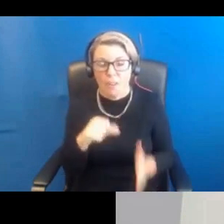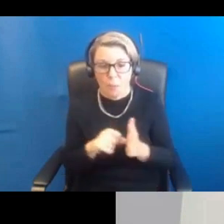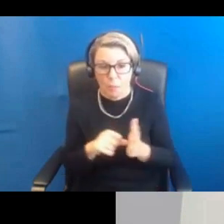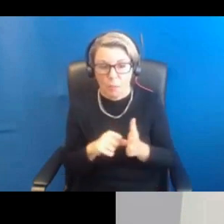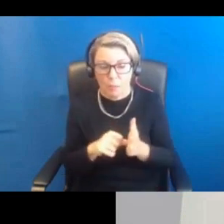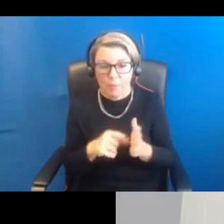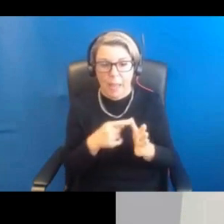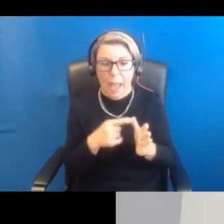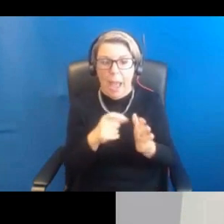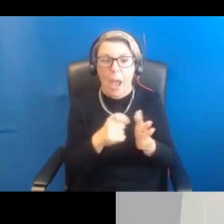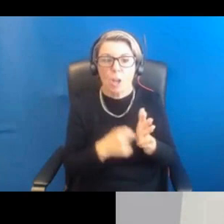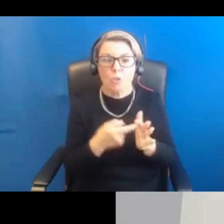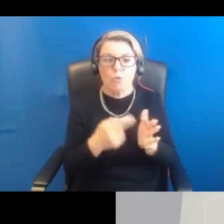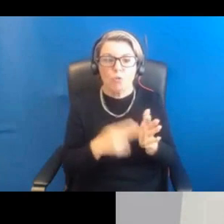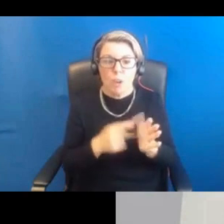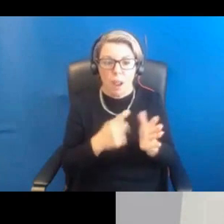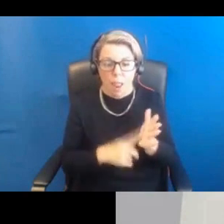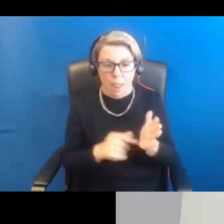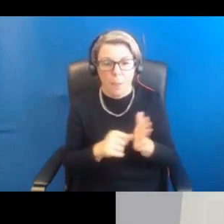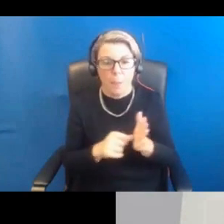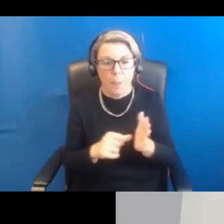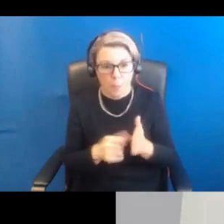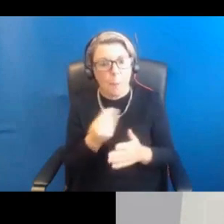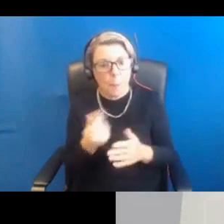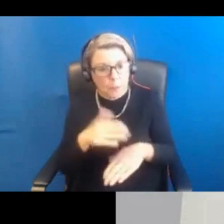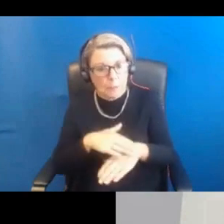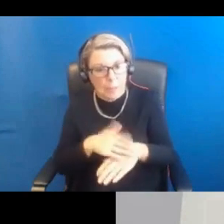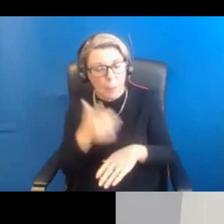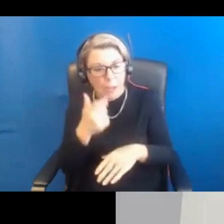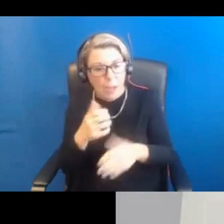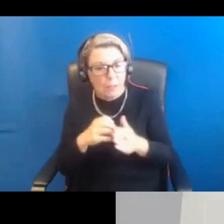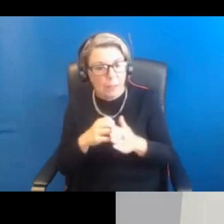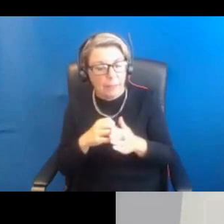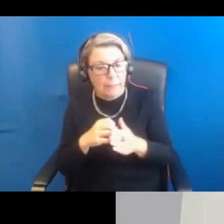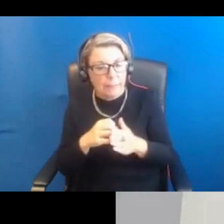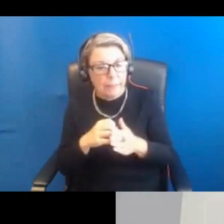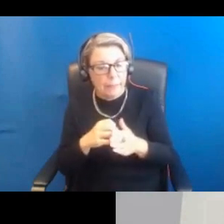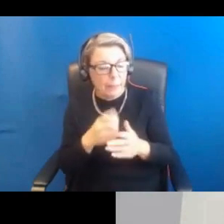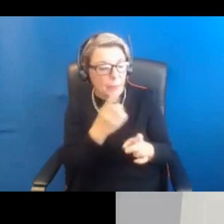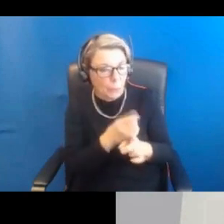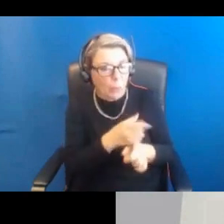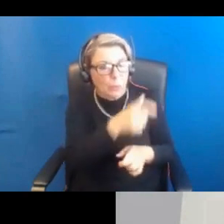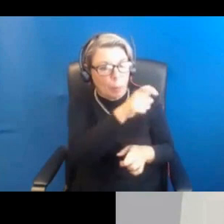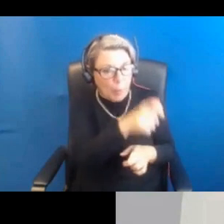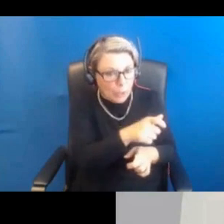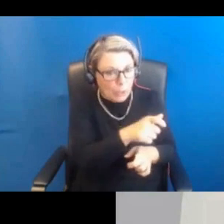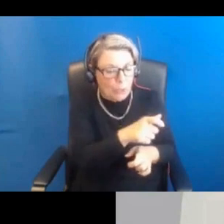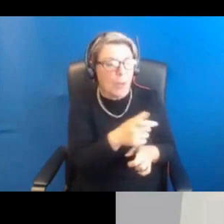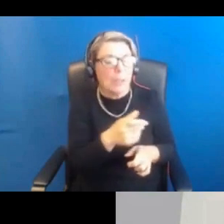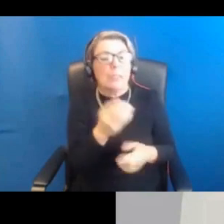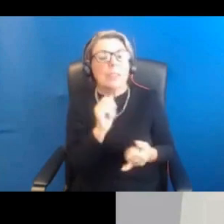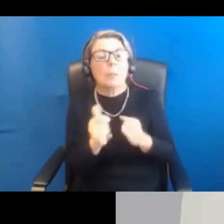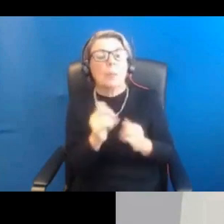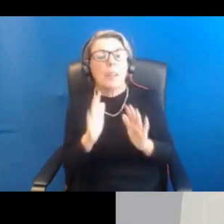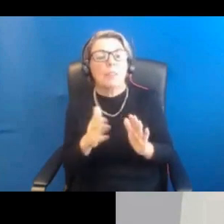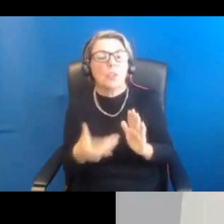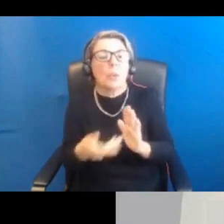problems as well. But most of the time you can do that with just speaking to the patient. But sometimes we have to do some additional blood tests as